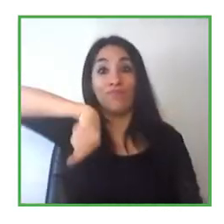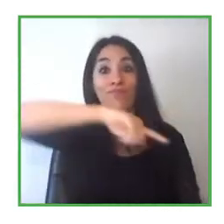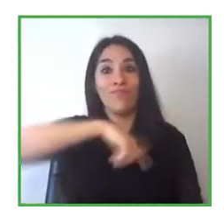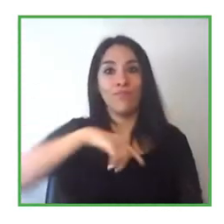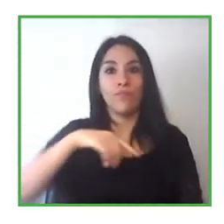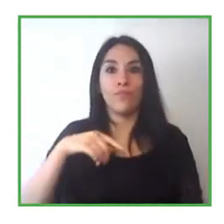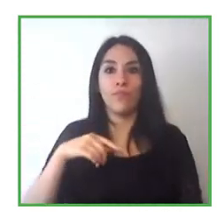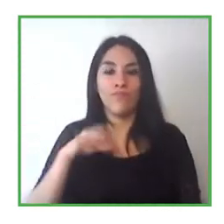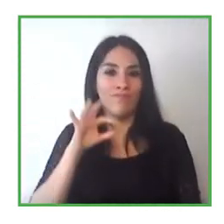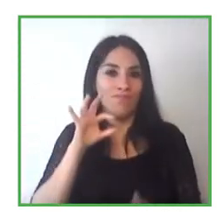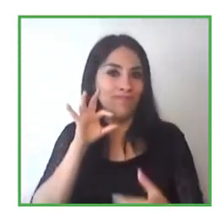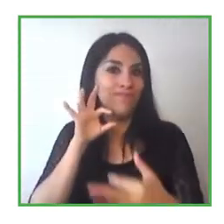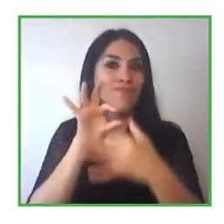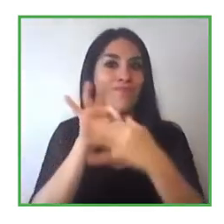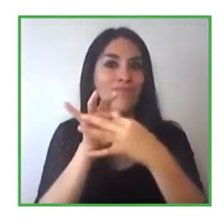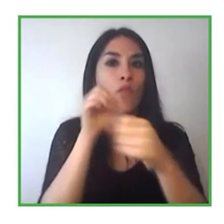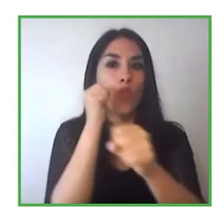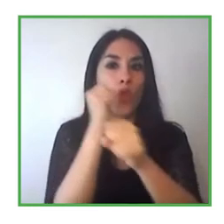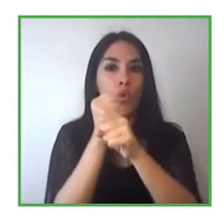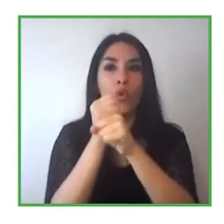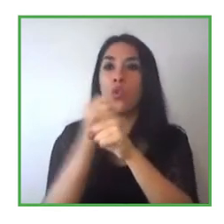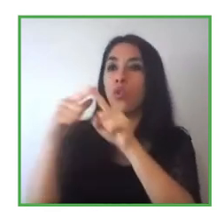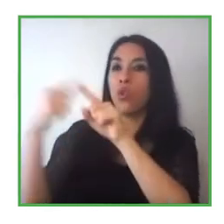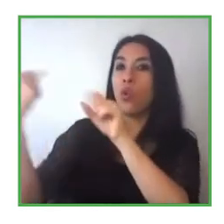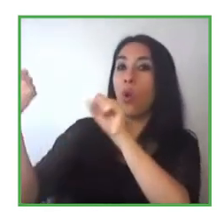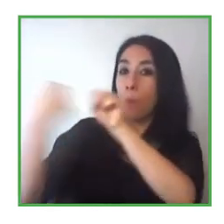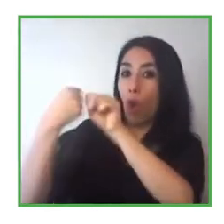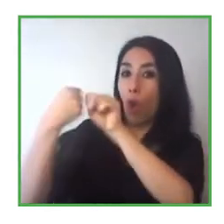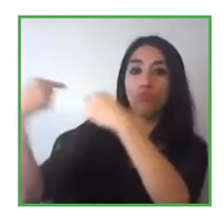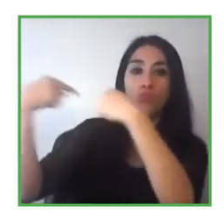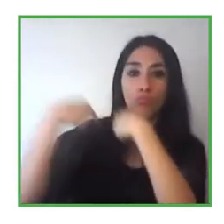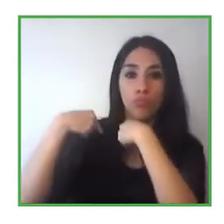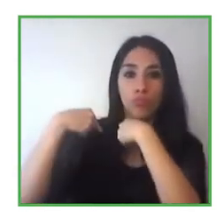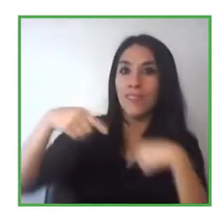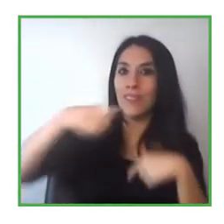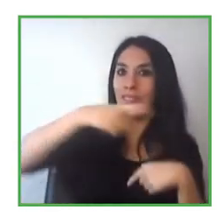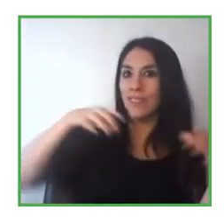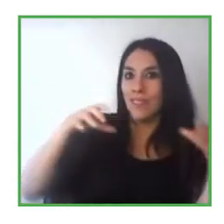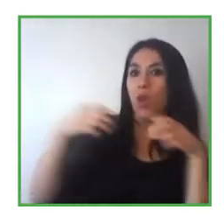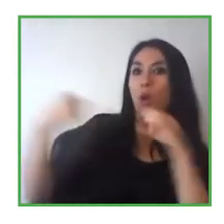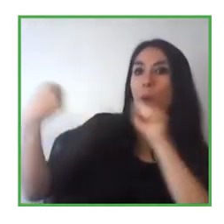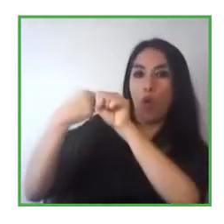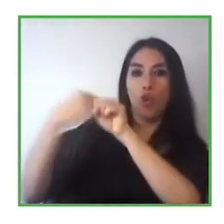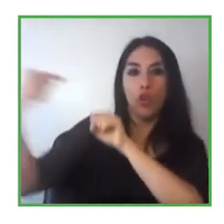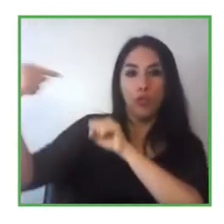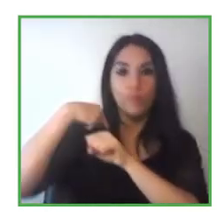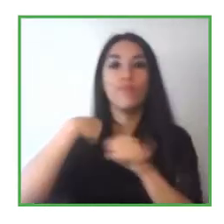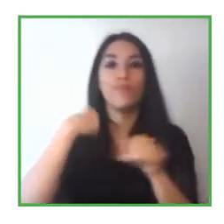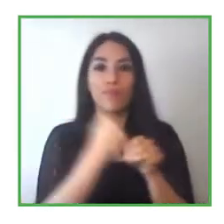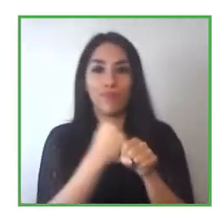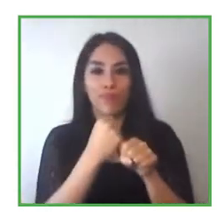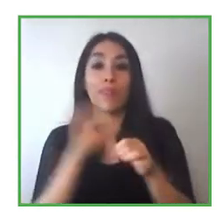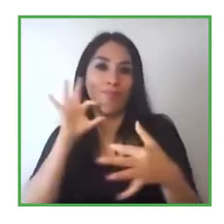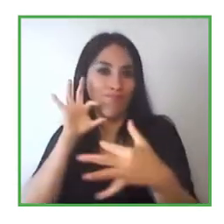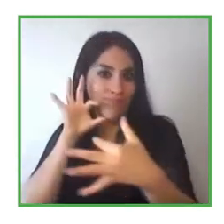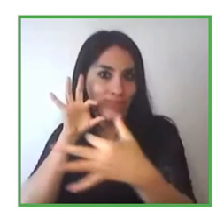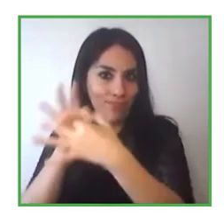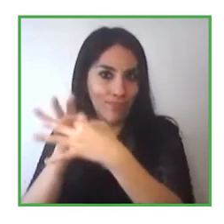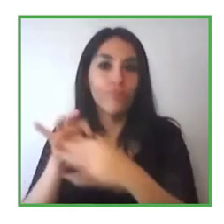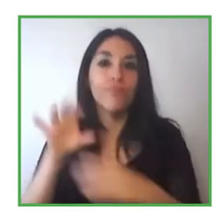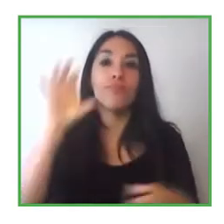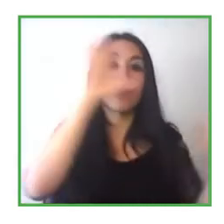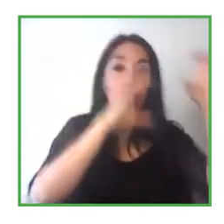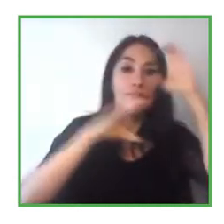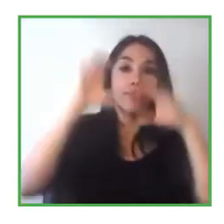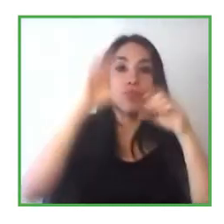department should um trust incorpora because they know that incorpora is going to offer good candidates